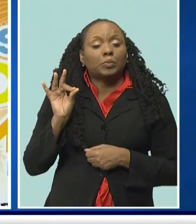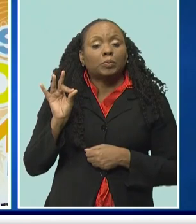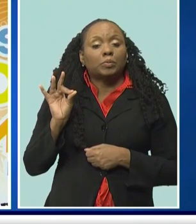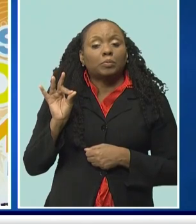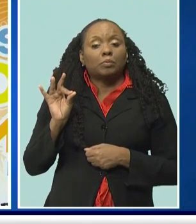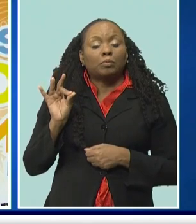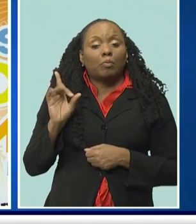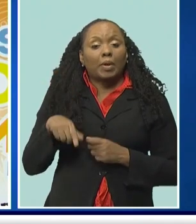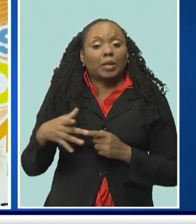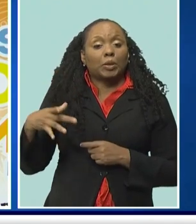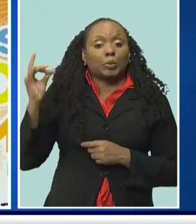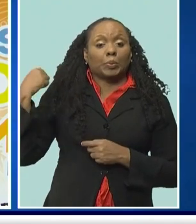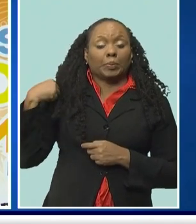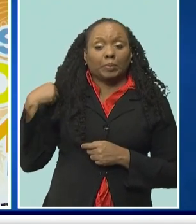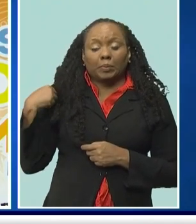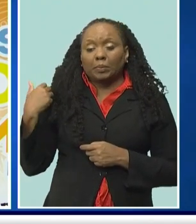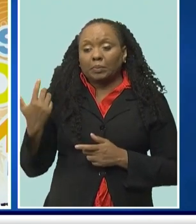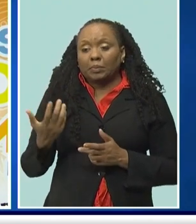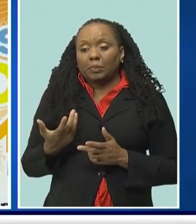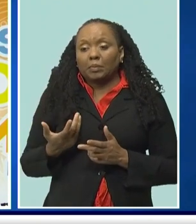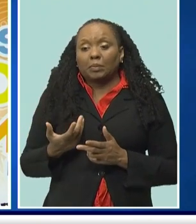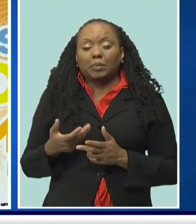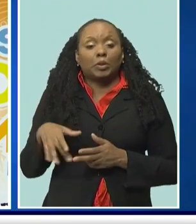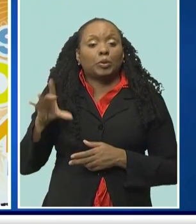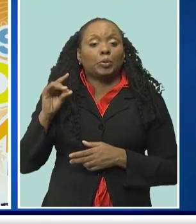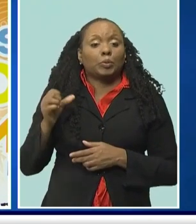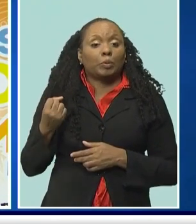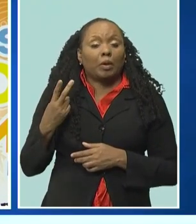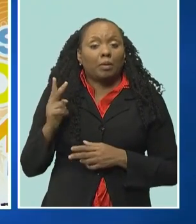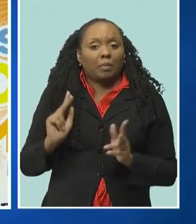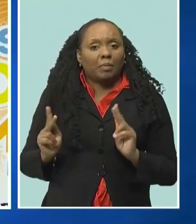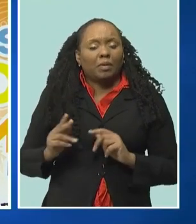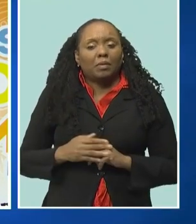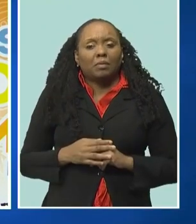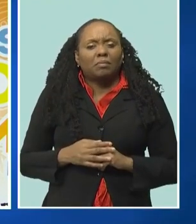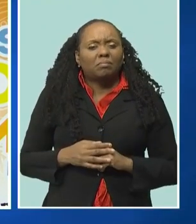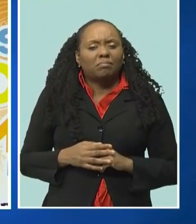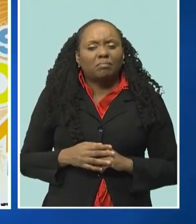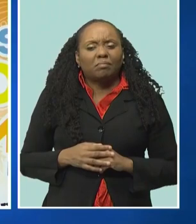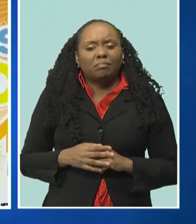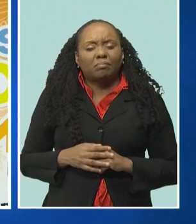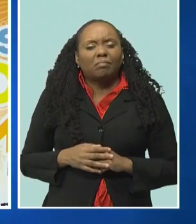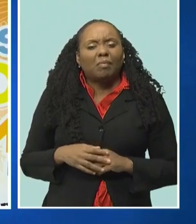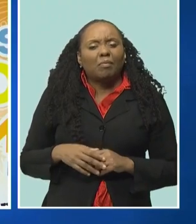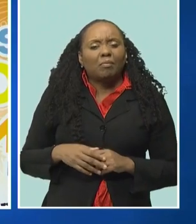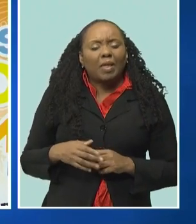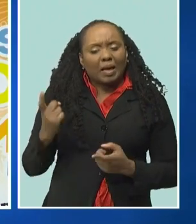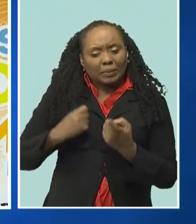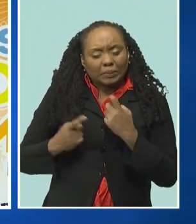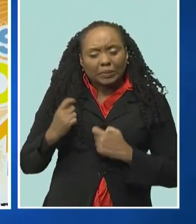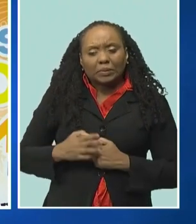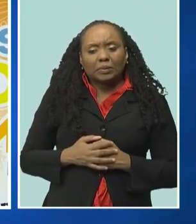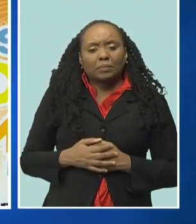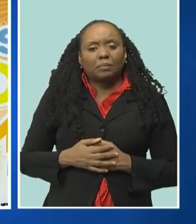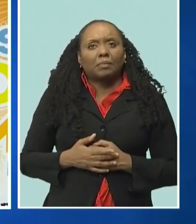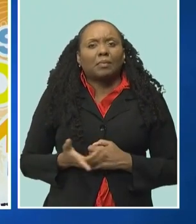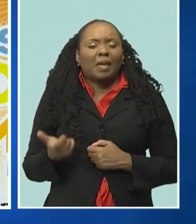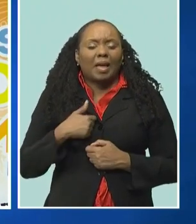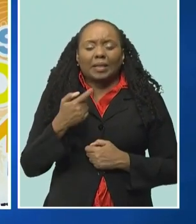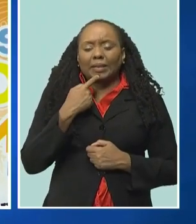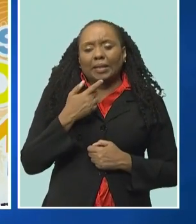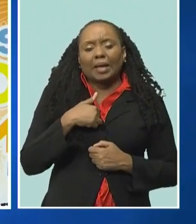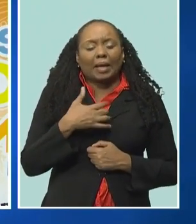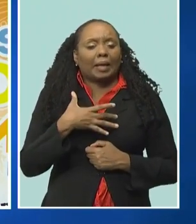questions were quite precise, but very comfortable to answer. I had mentioned my late-fire